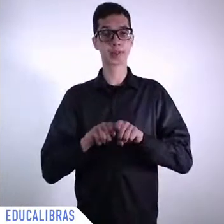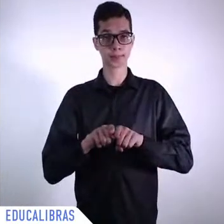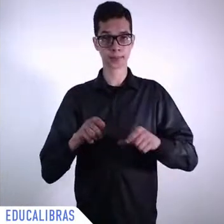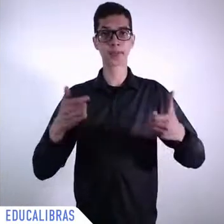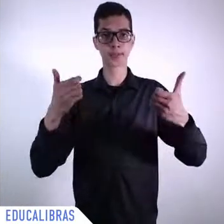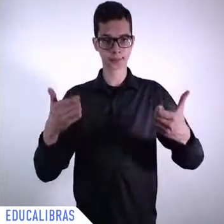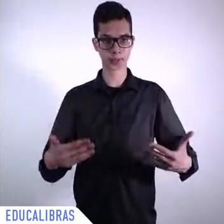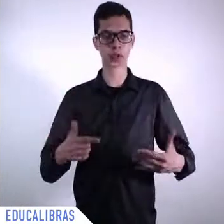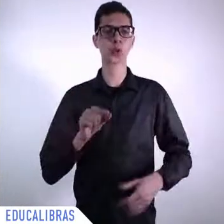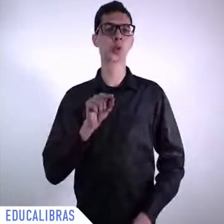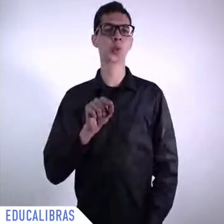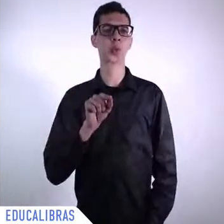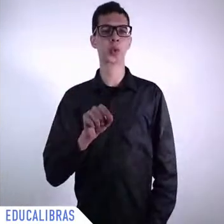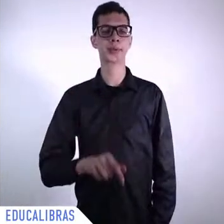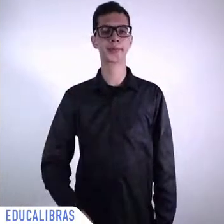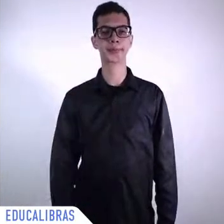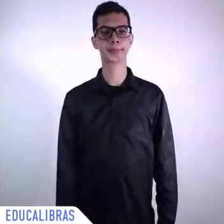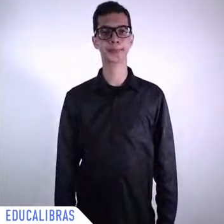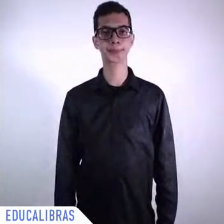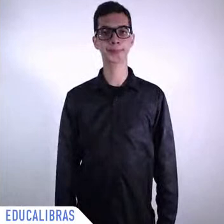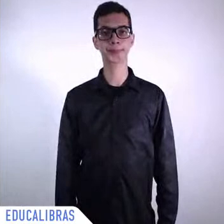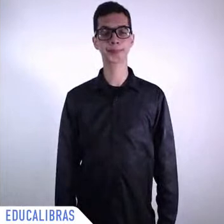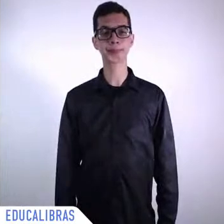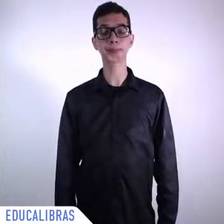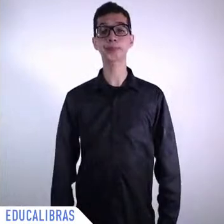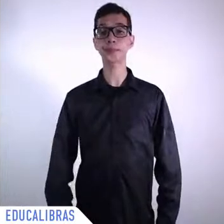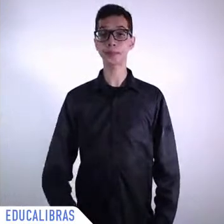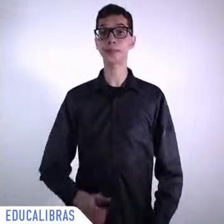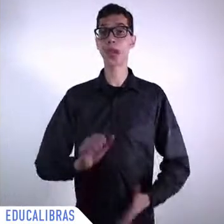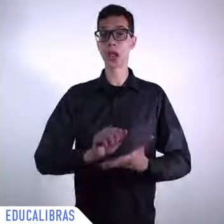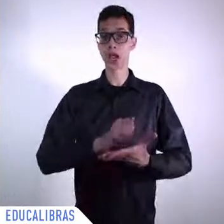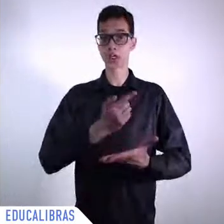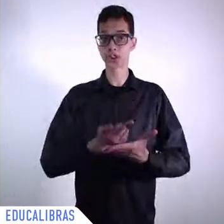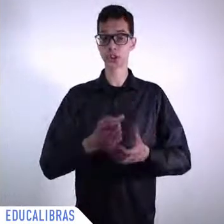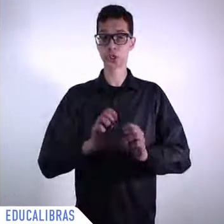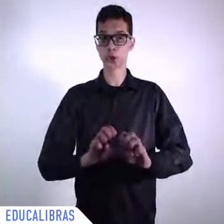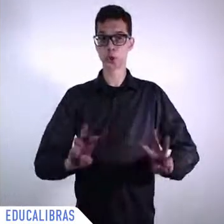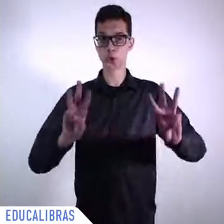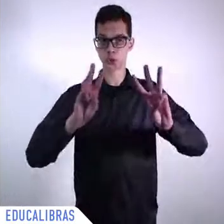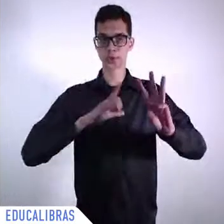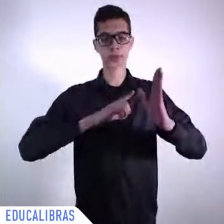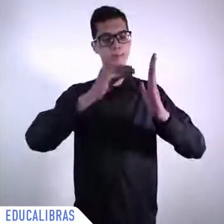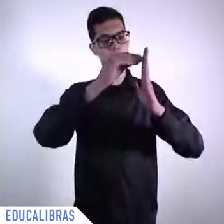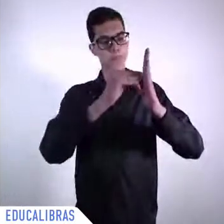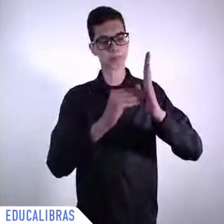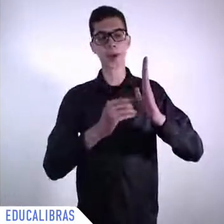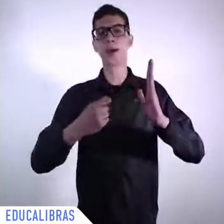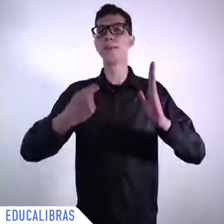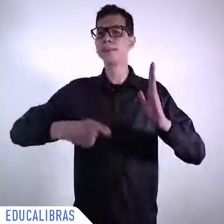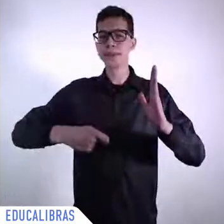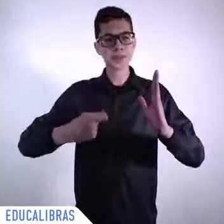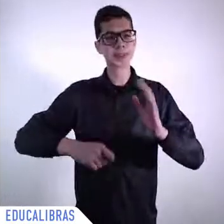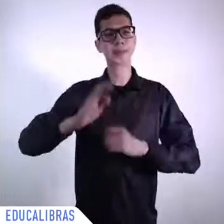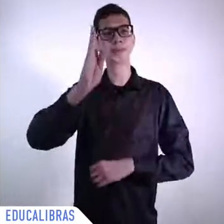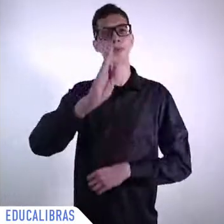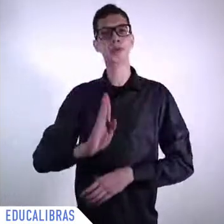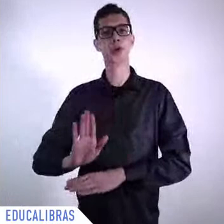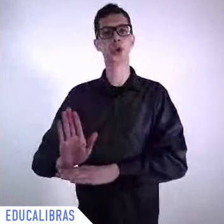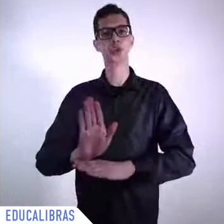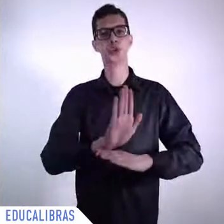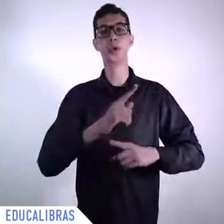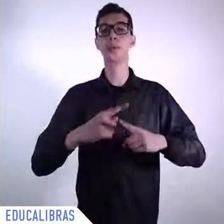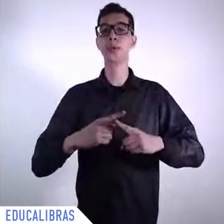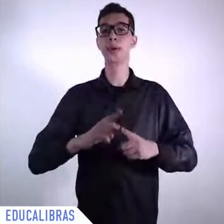is also very much dependent on Brazil, a country which is rich, rich in ideas, as I